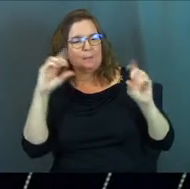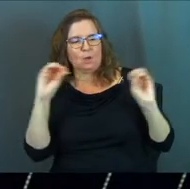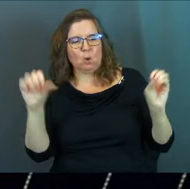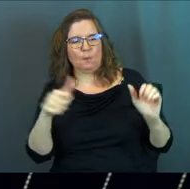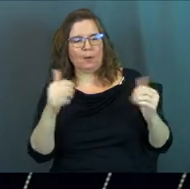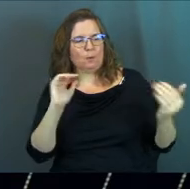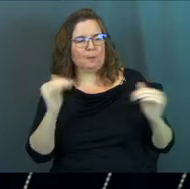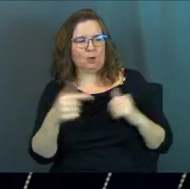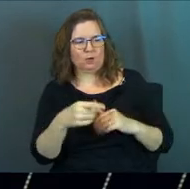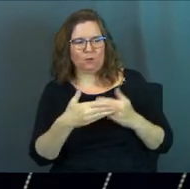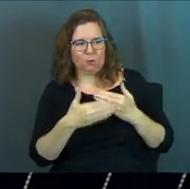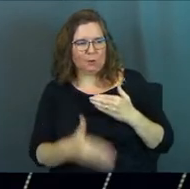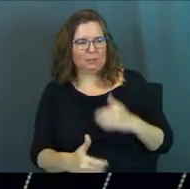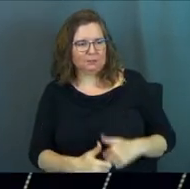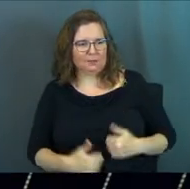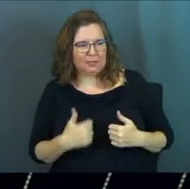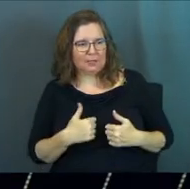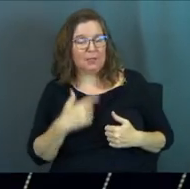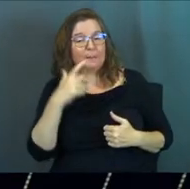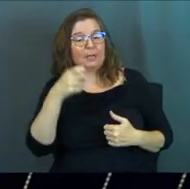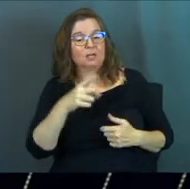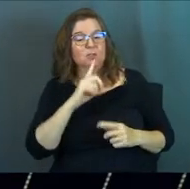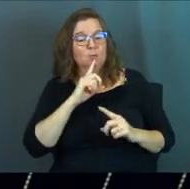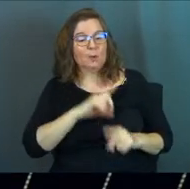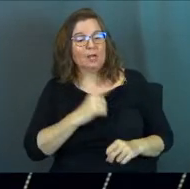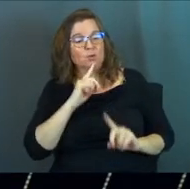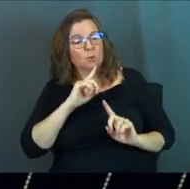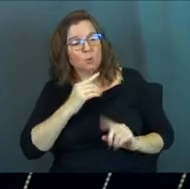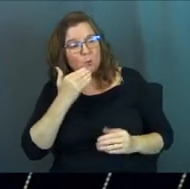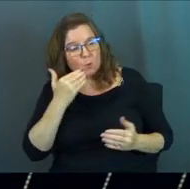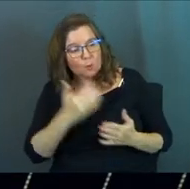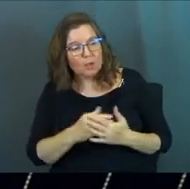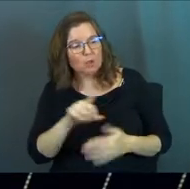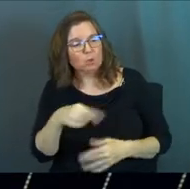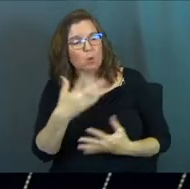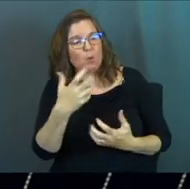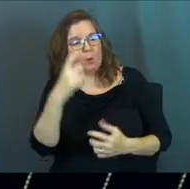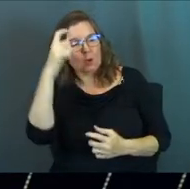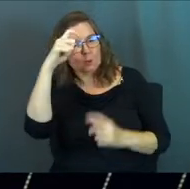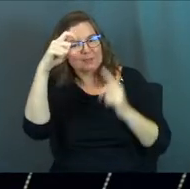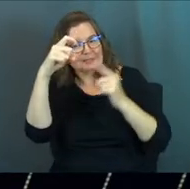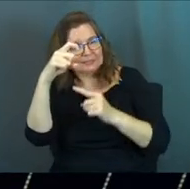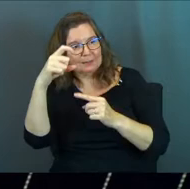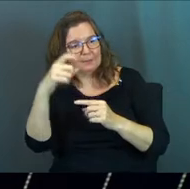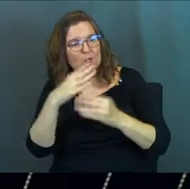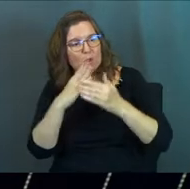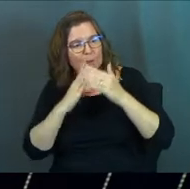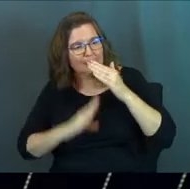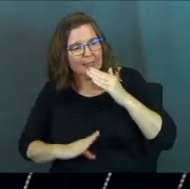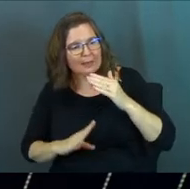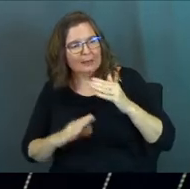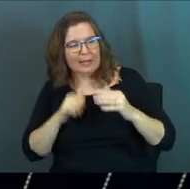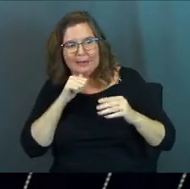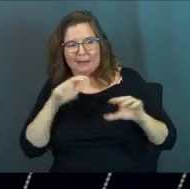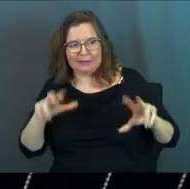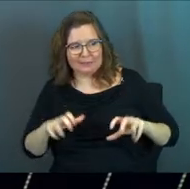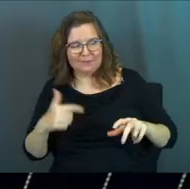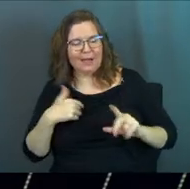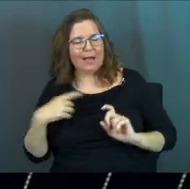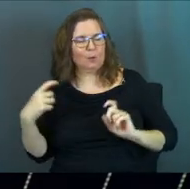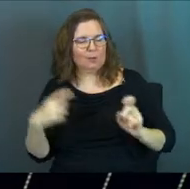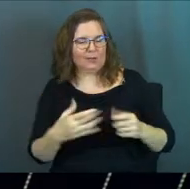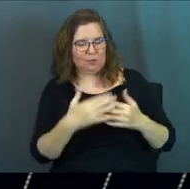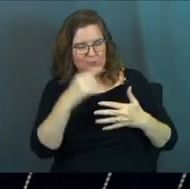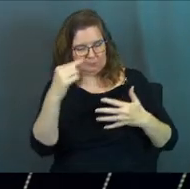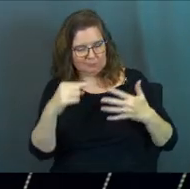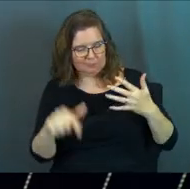life. And so God comes and says, because you answered well and you just wanted wisdom, humility, and unselfishness, I'm going to give you the